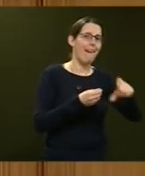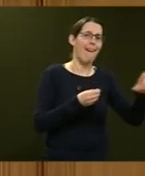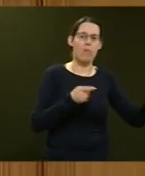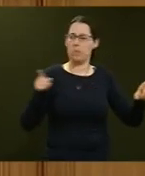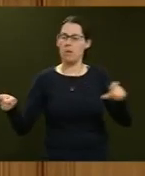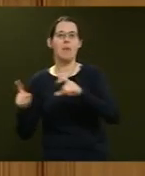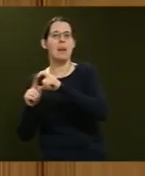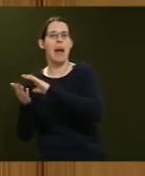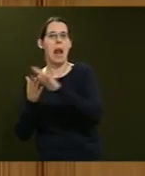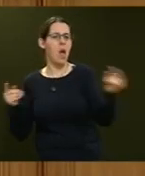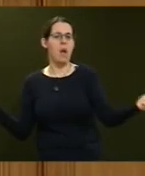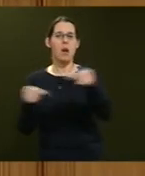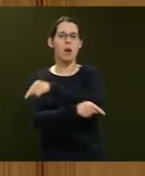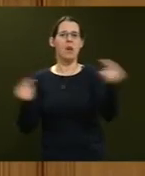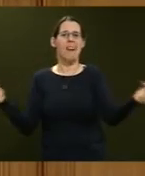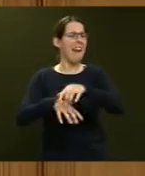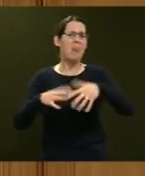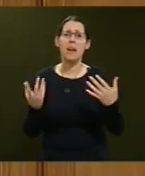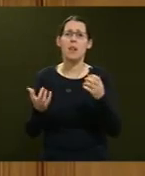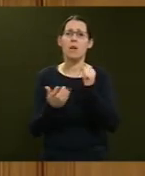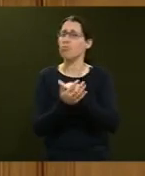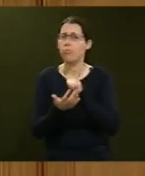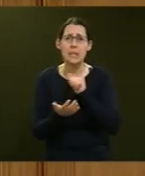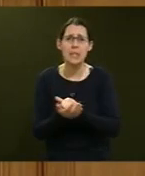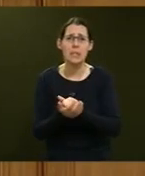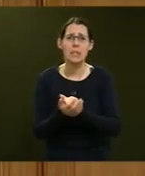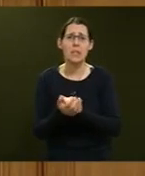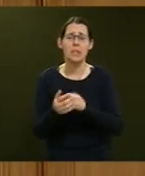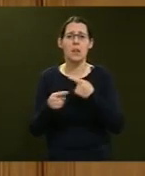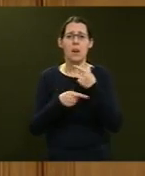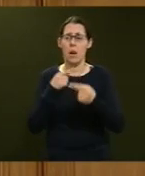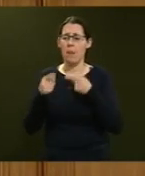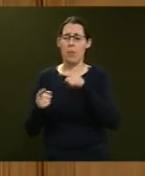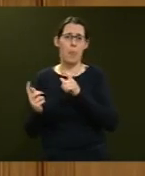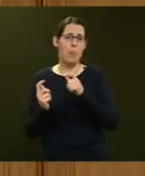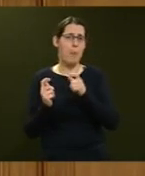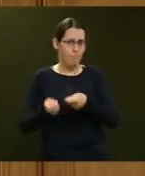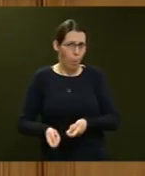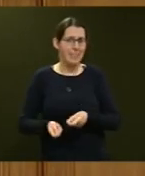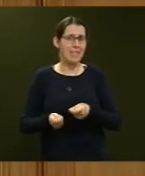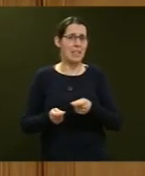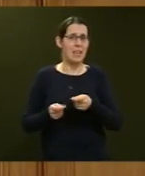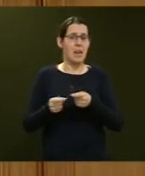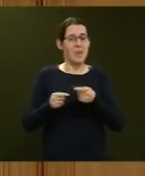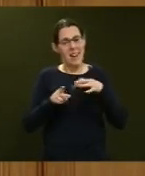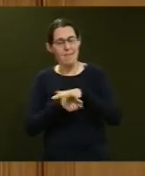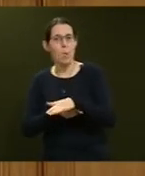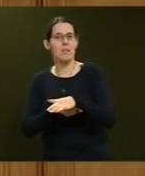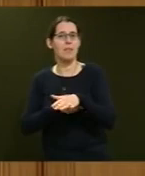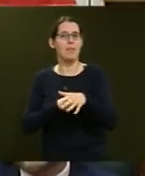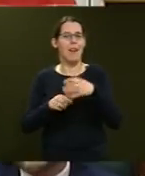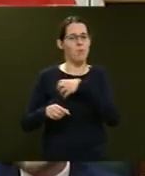Curran over the appointment that influenced the Government's decision to not proceed with Mr Handley's appointment?